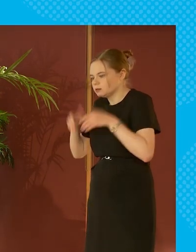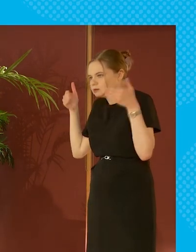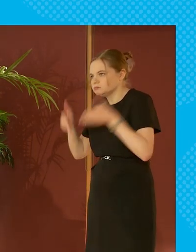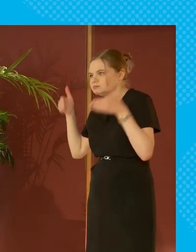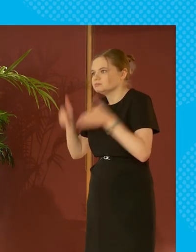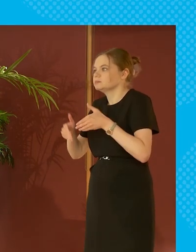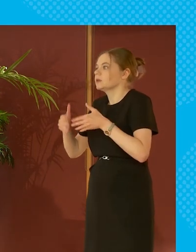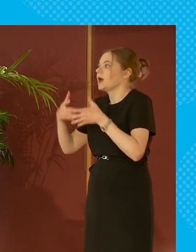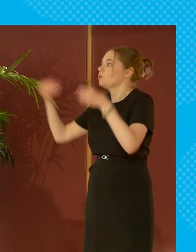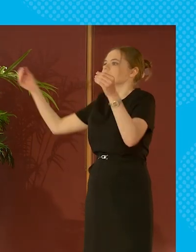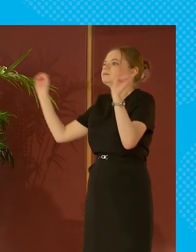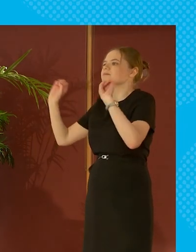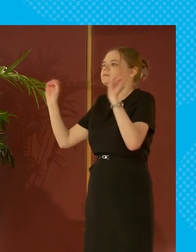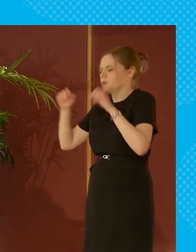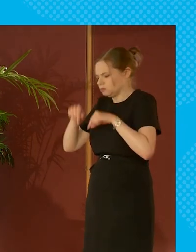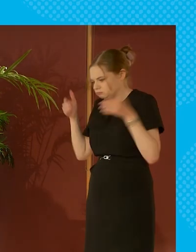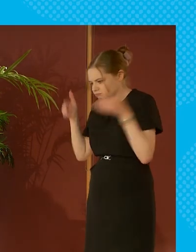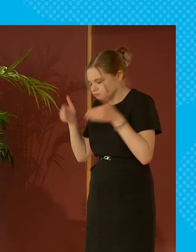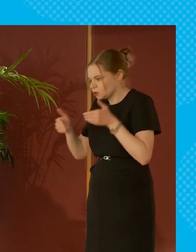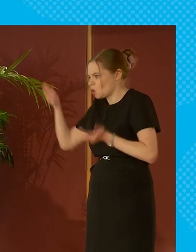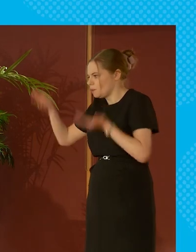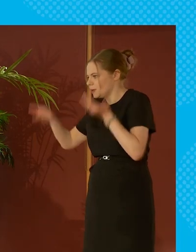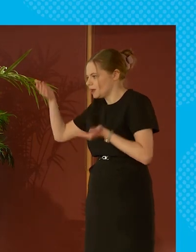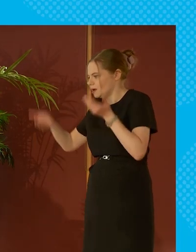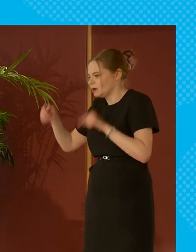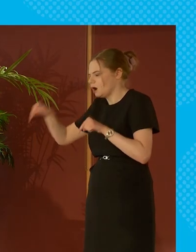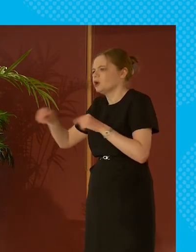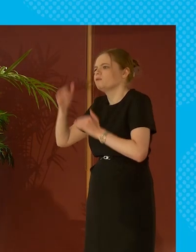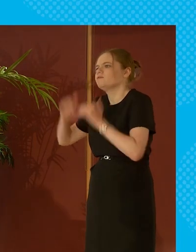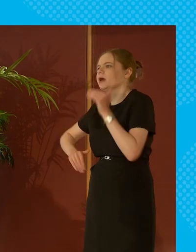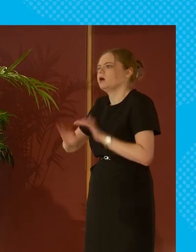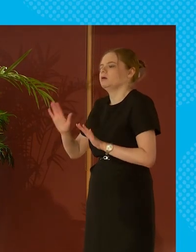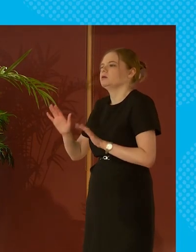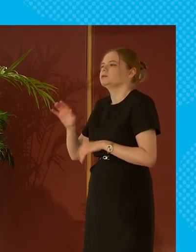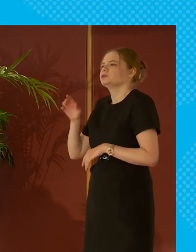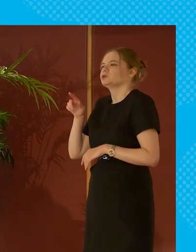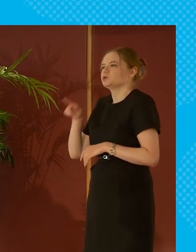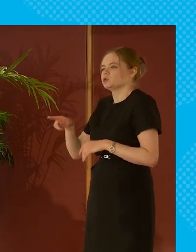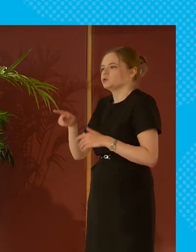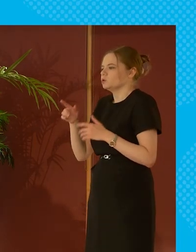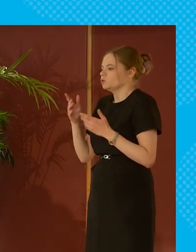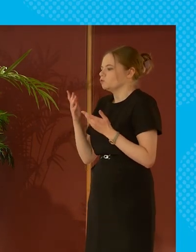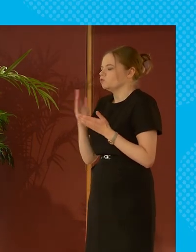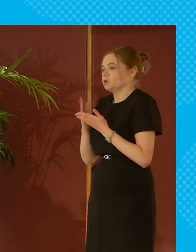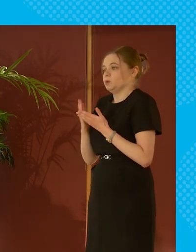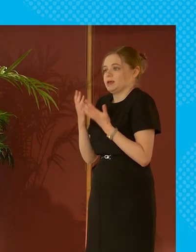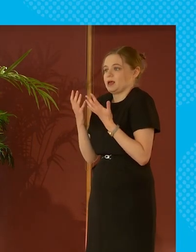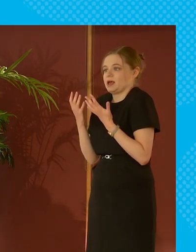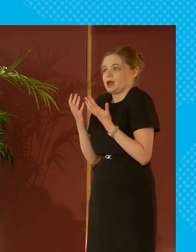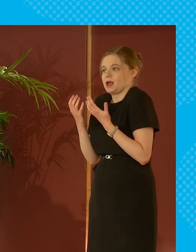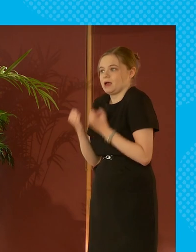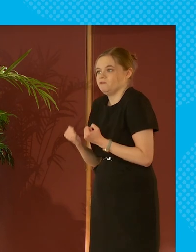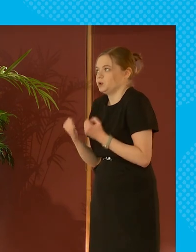and compare and then think that's not fair and it's making us shy away from the fact that not only do we have this